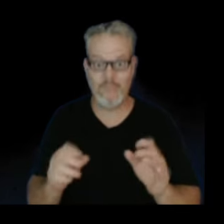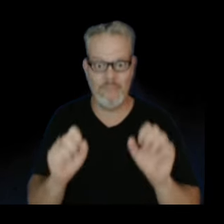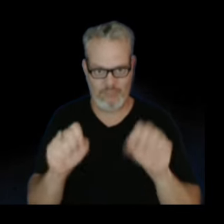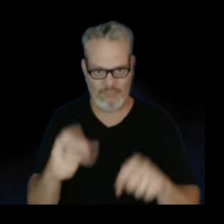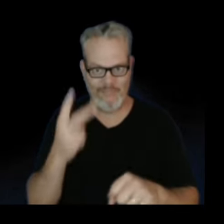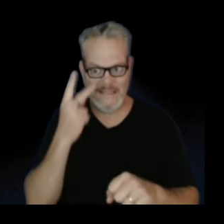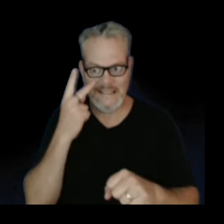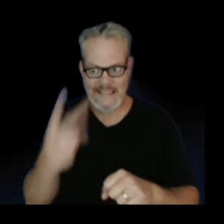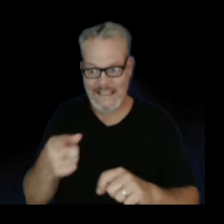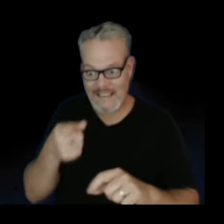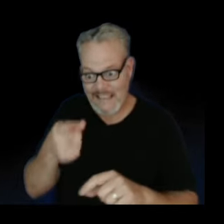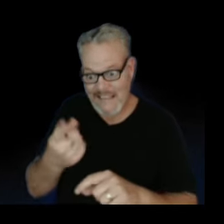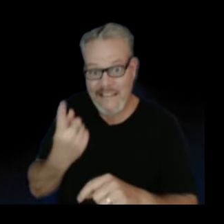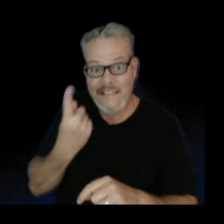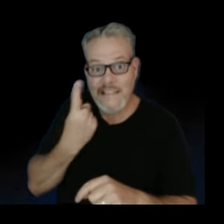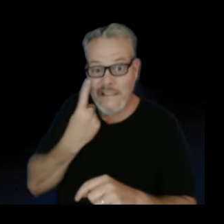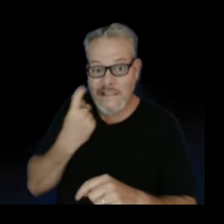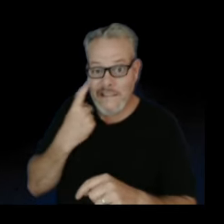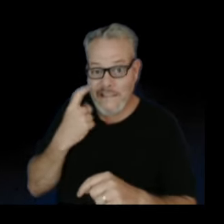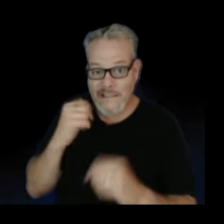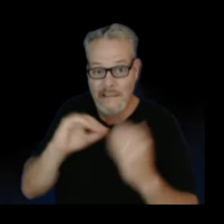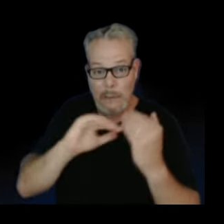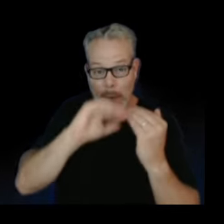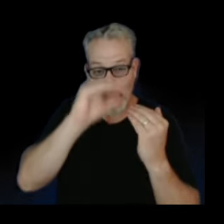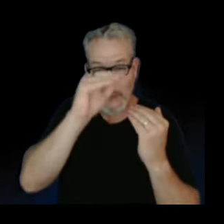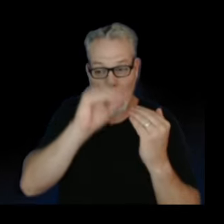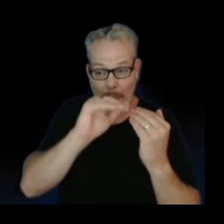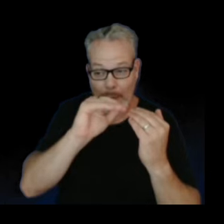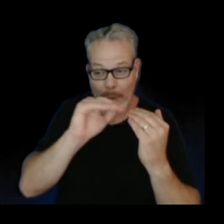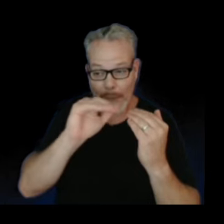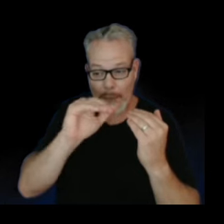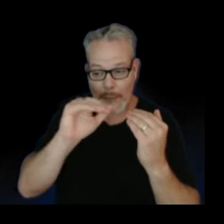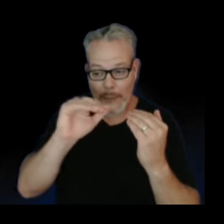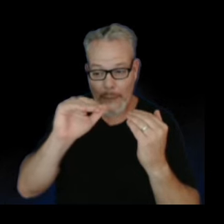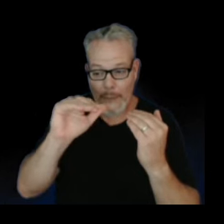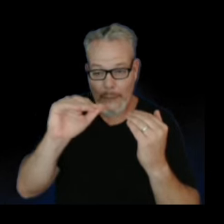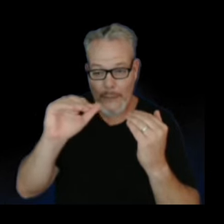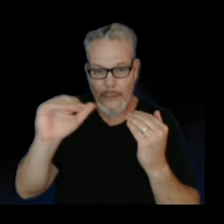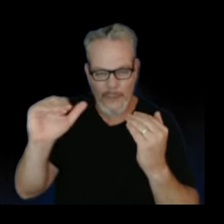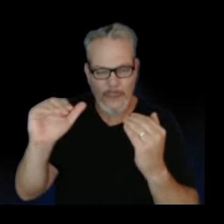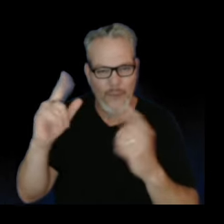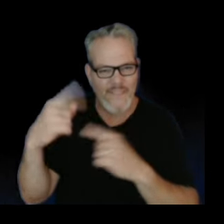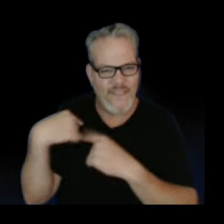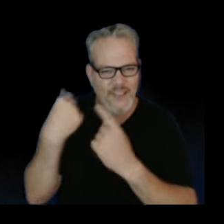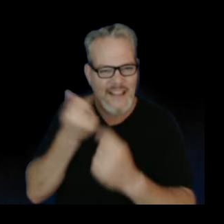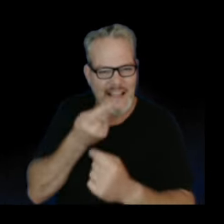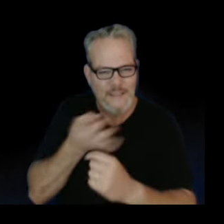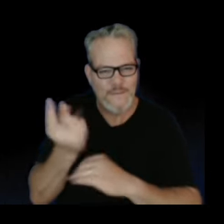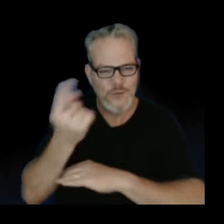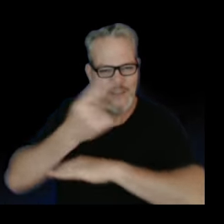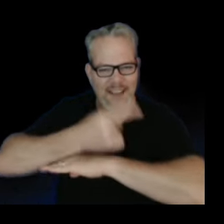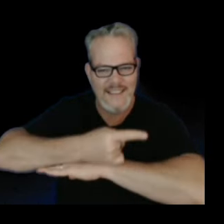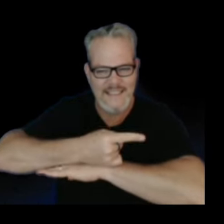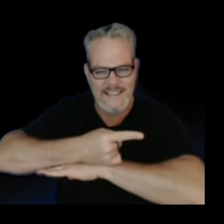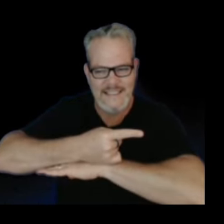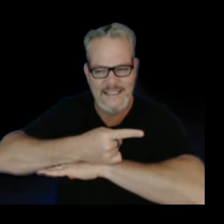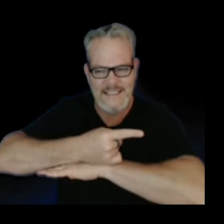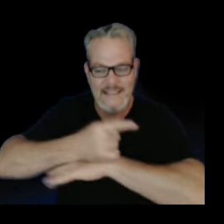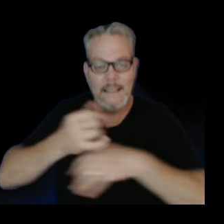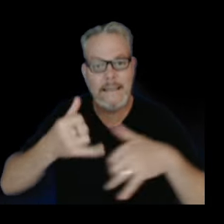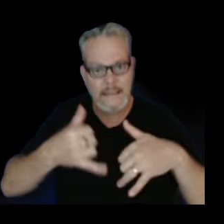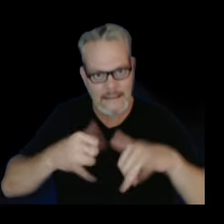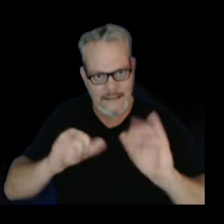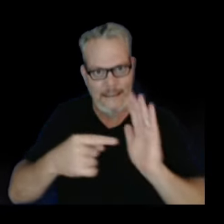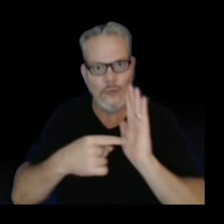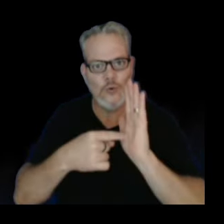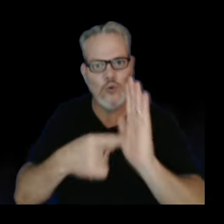recently mellowed a little bit here within the last couple of days. Still, this is showing that the volcano is still filling with